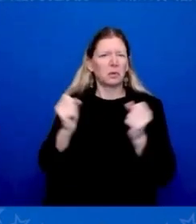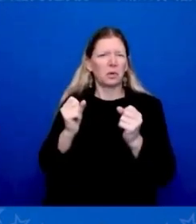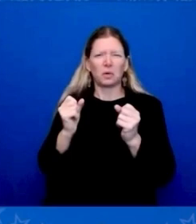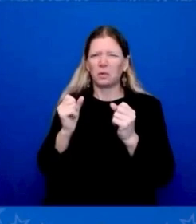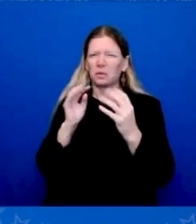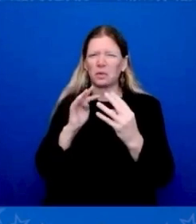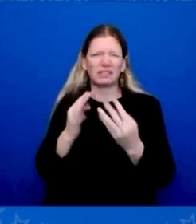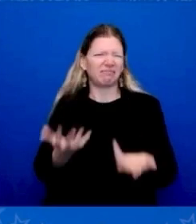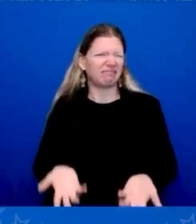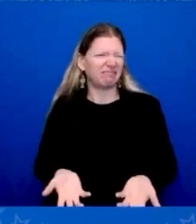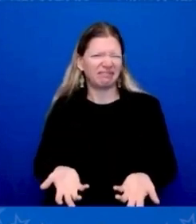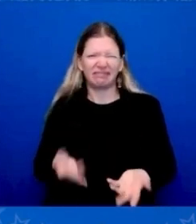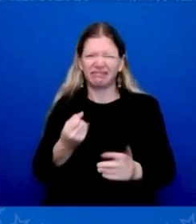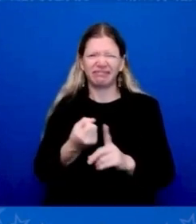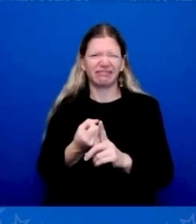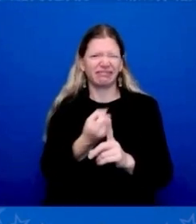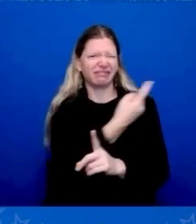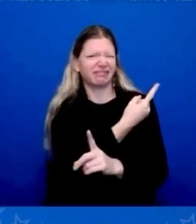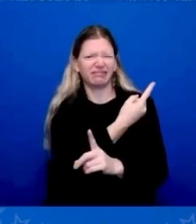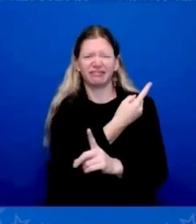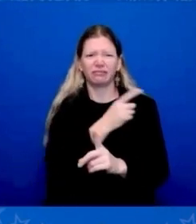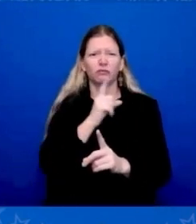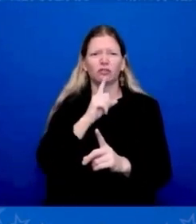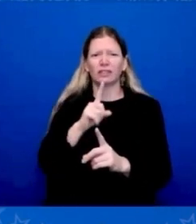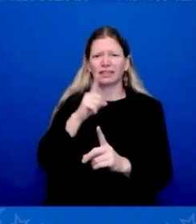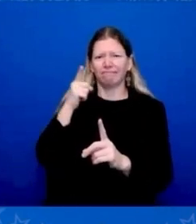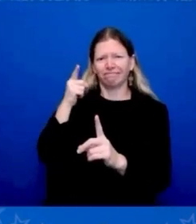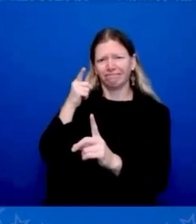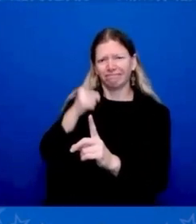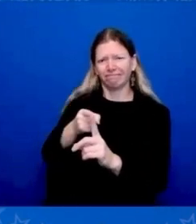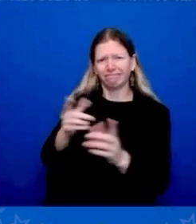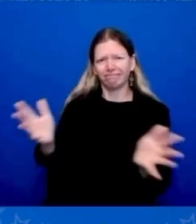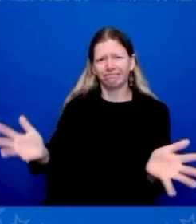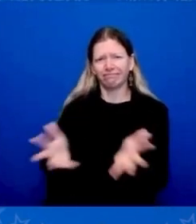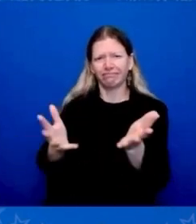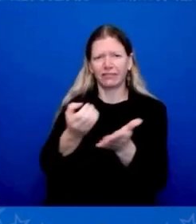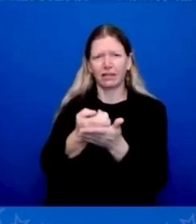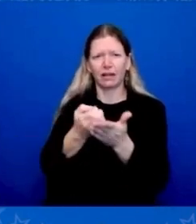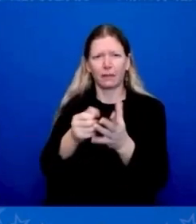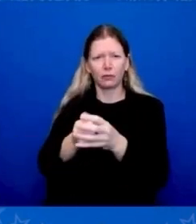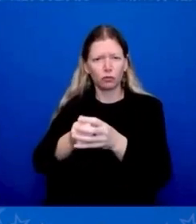stability in all parts of the world. And that's what we're trying to do.